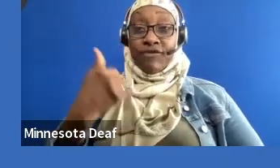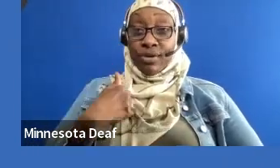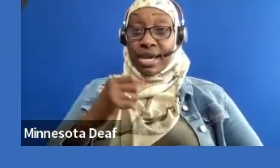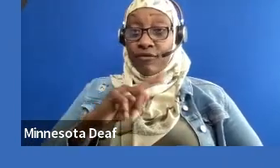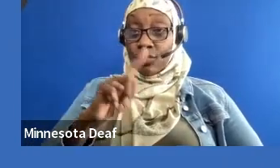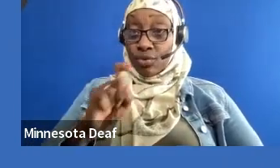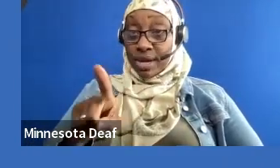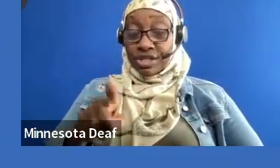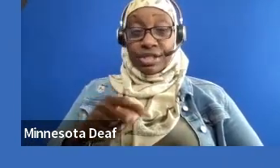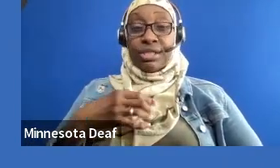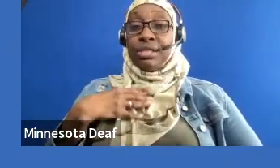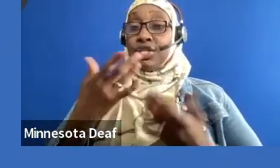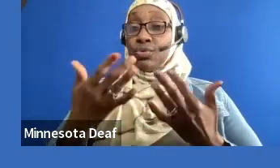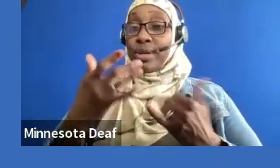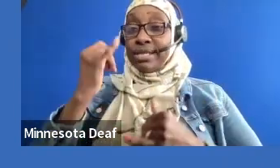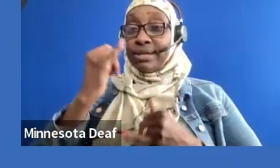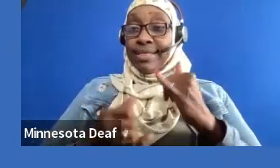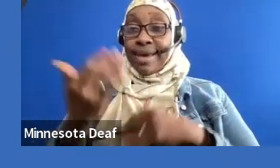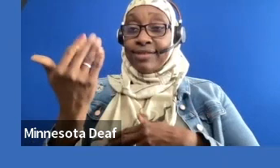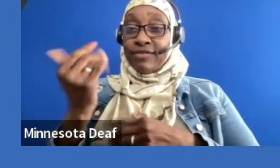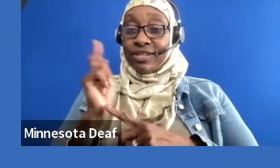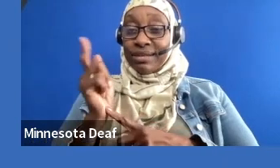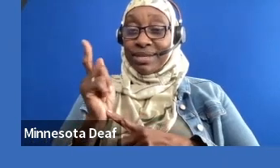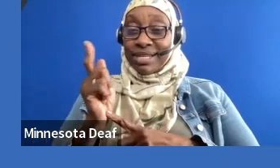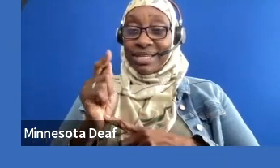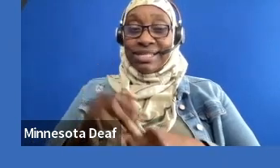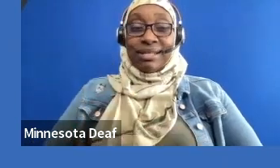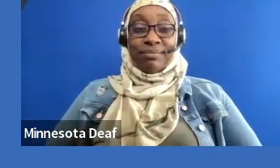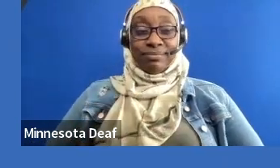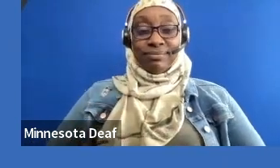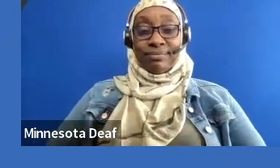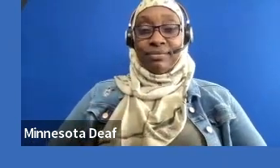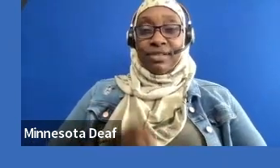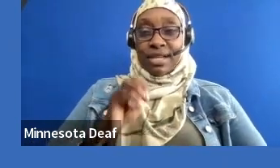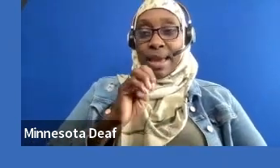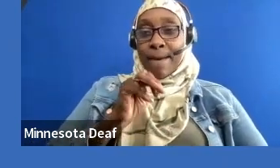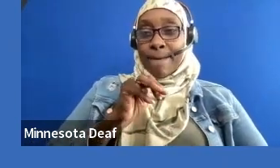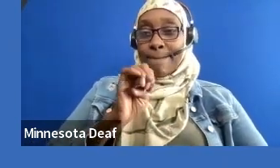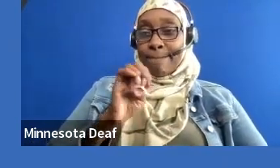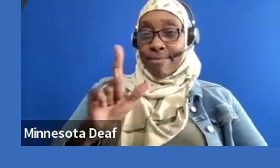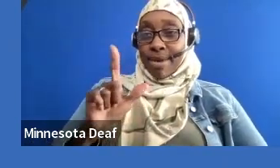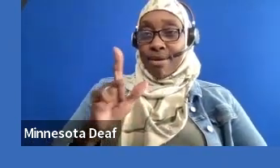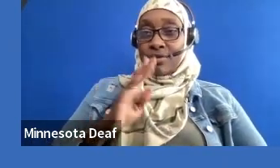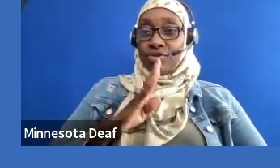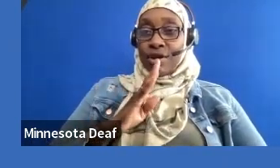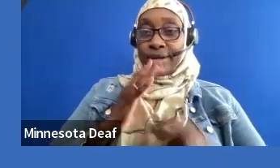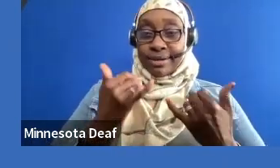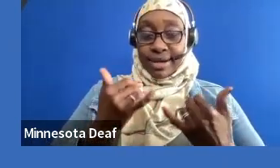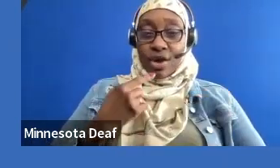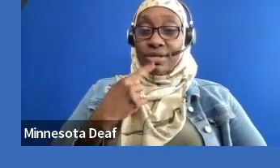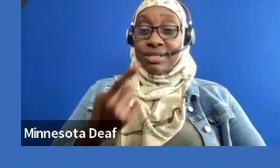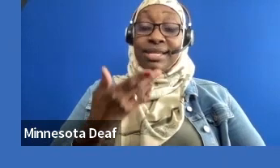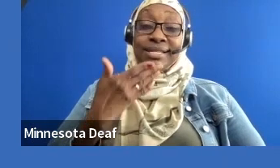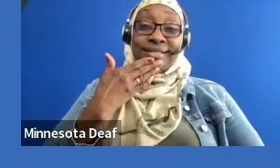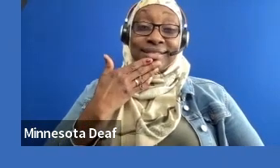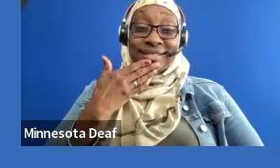yours. Thank you so much, Ally, for having me here. I am very, very flattered. I apologize if I keep switching from looking